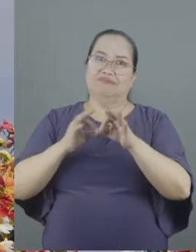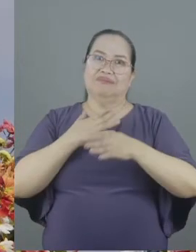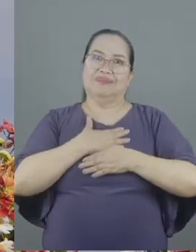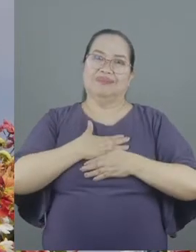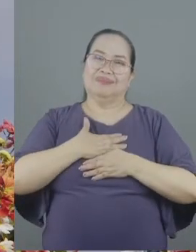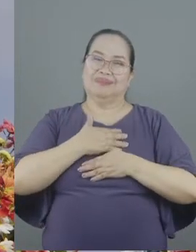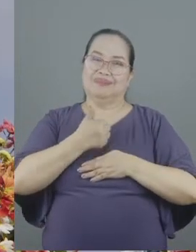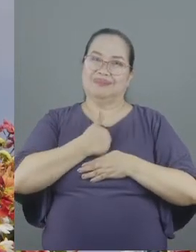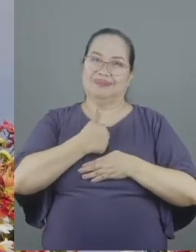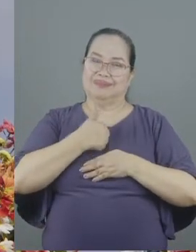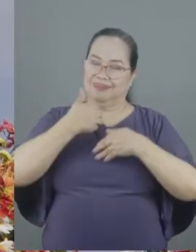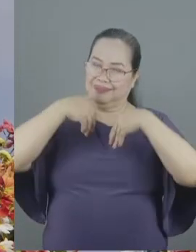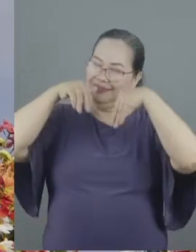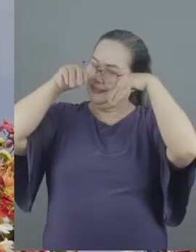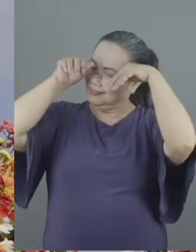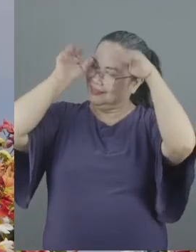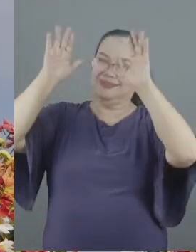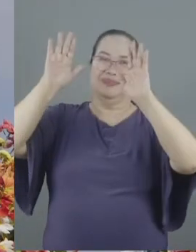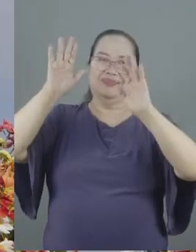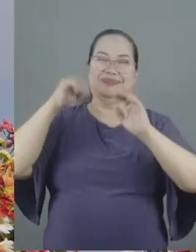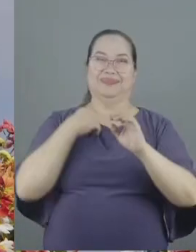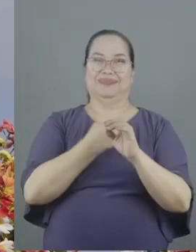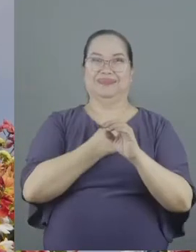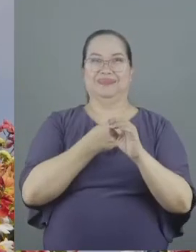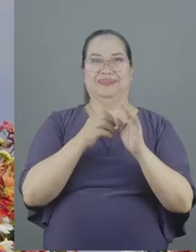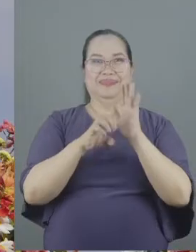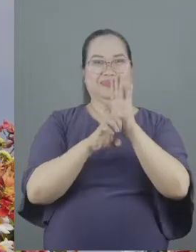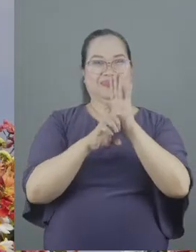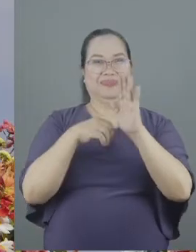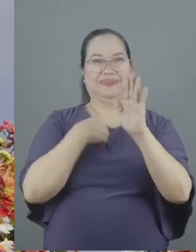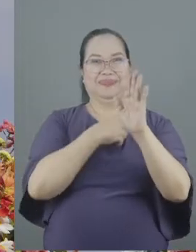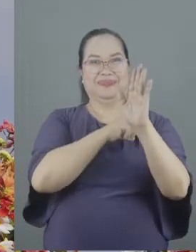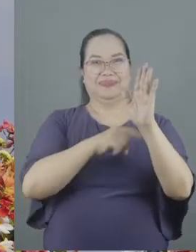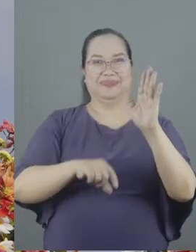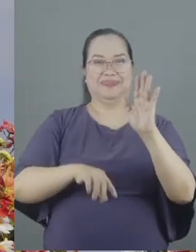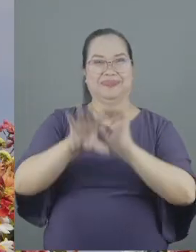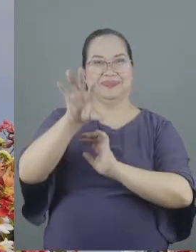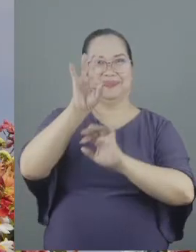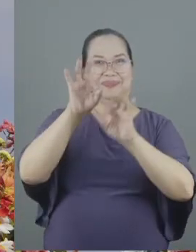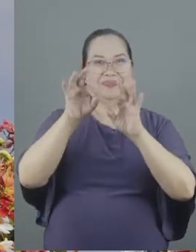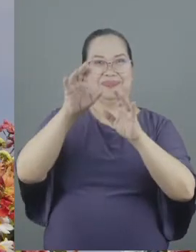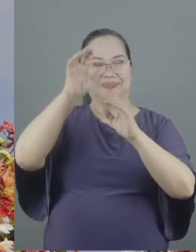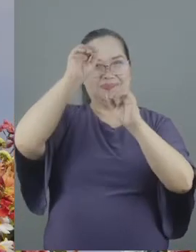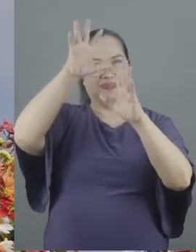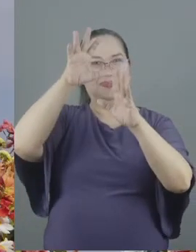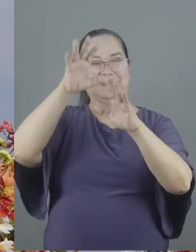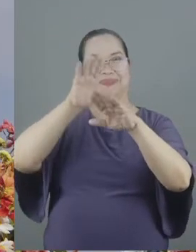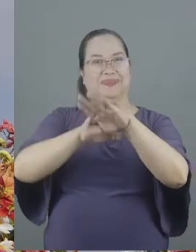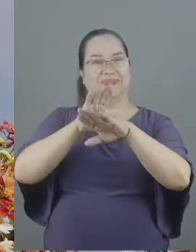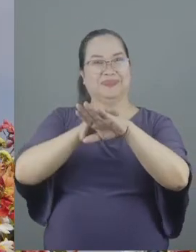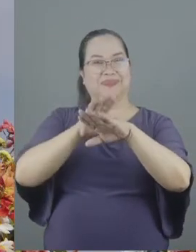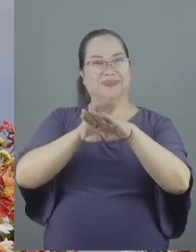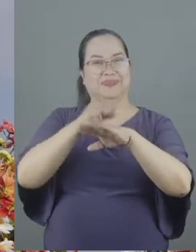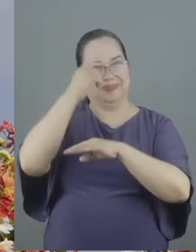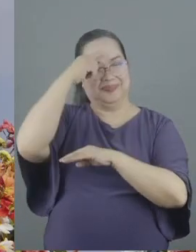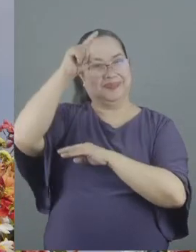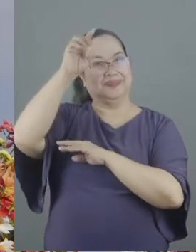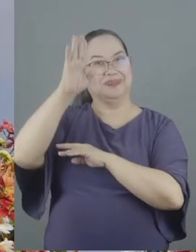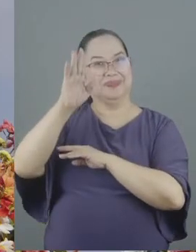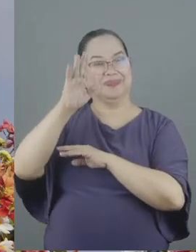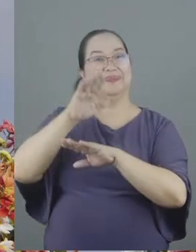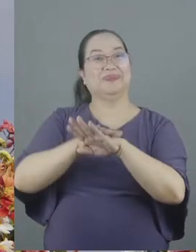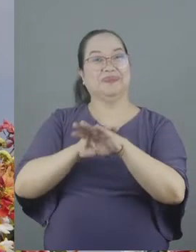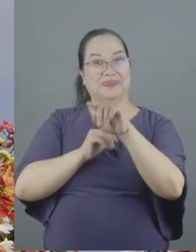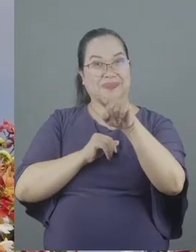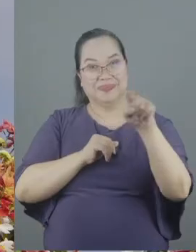he gave himself up that's our example our Lord so identified with the father that the reproach that was meant for God fell on him